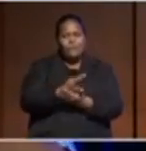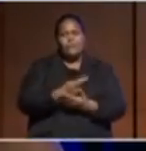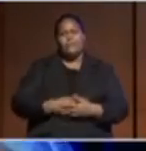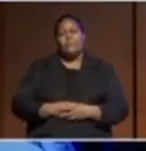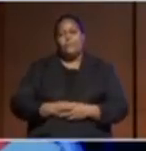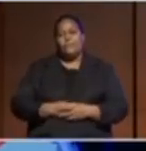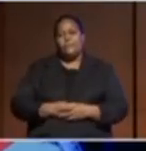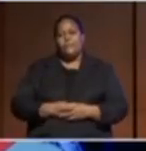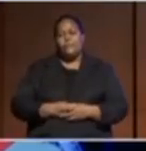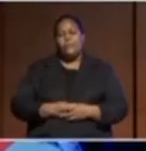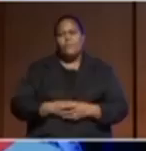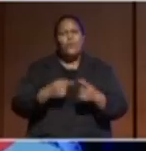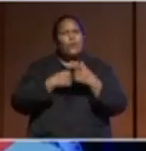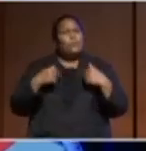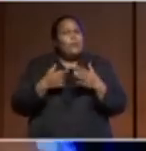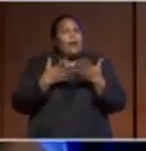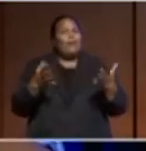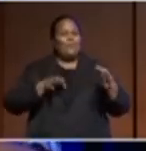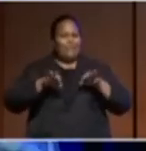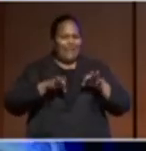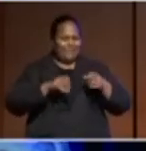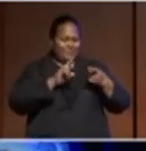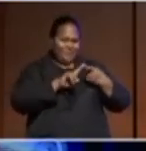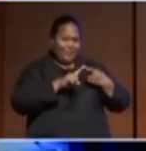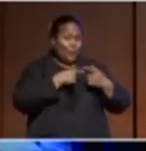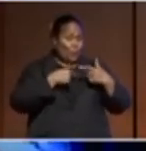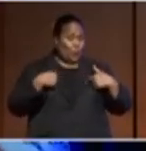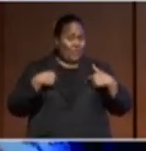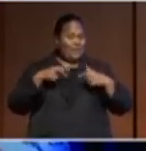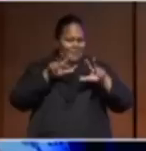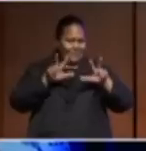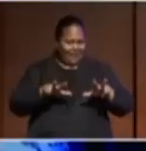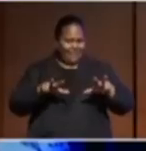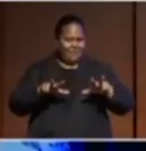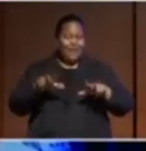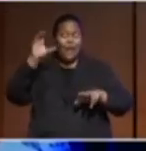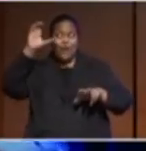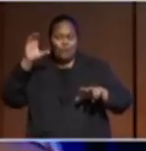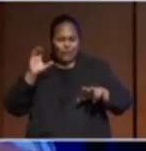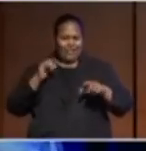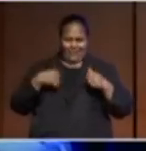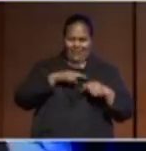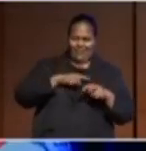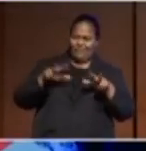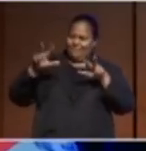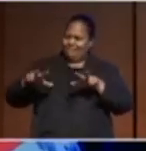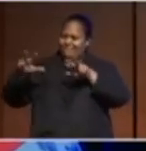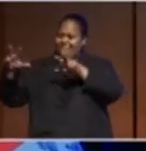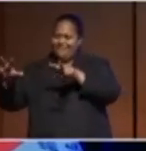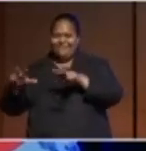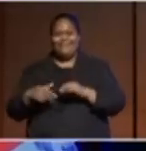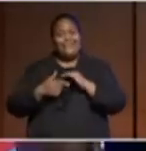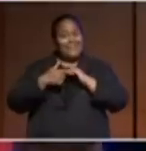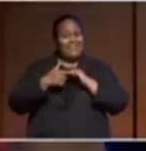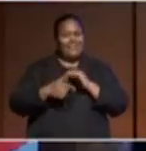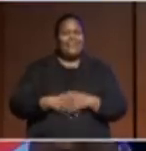And so how we are going about that? We're signing bilateral, we're signing joint communiques on a bilateral level. Because